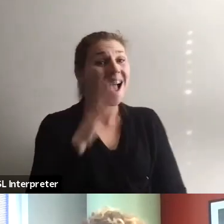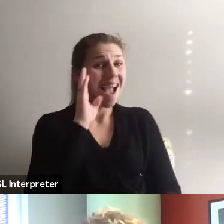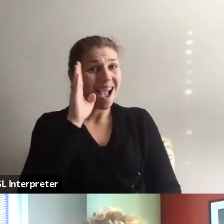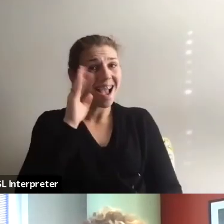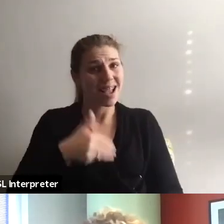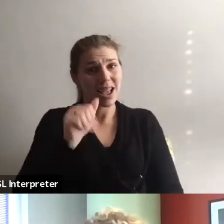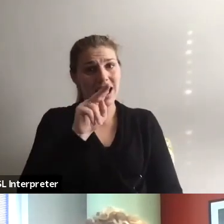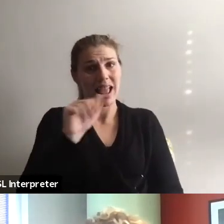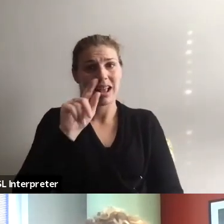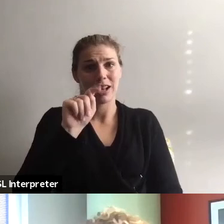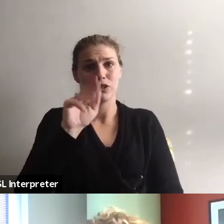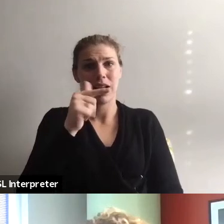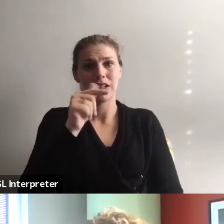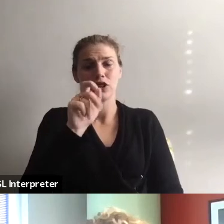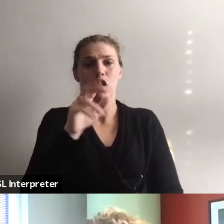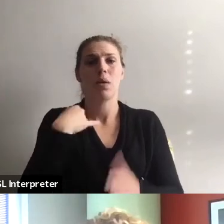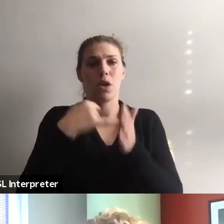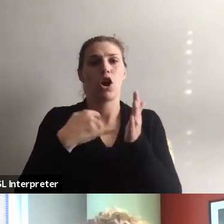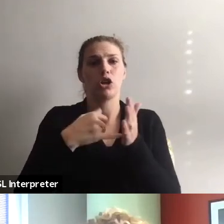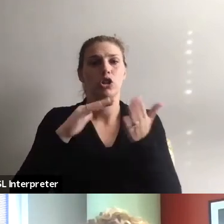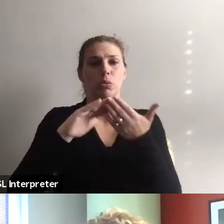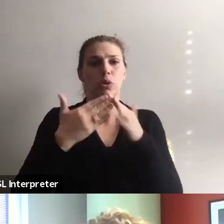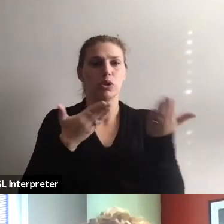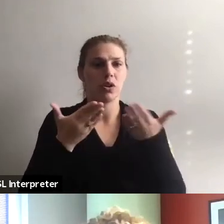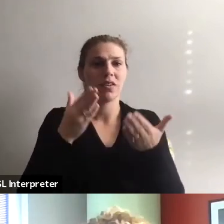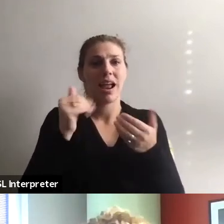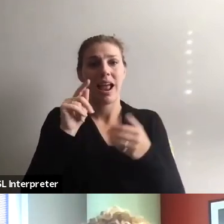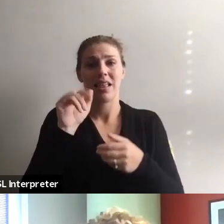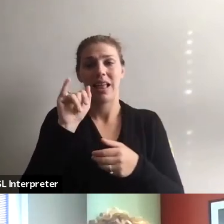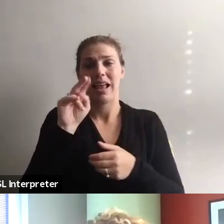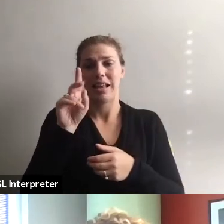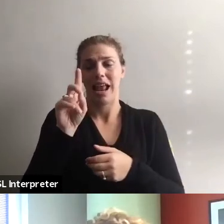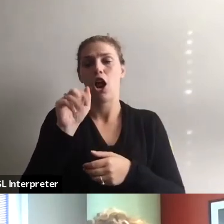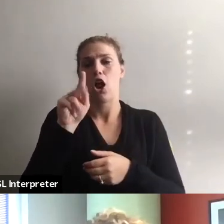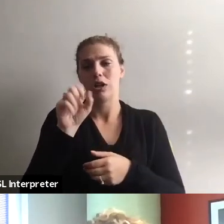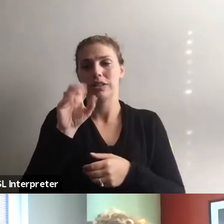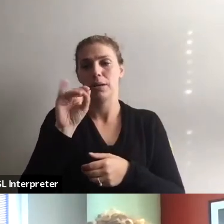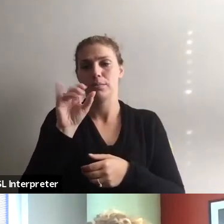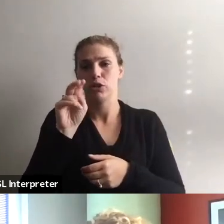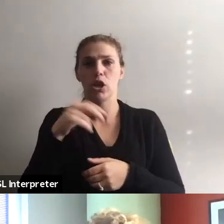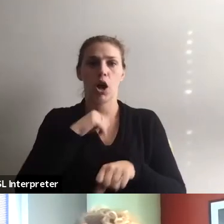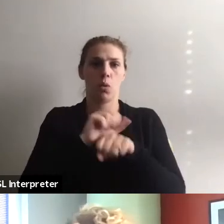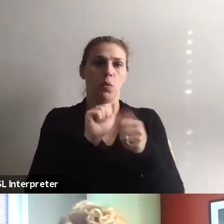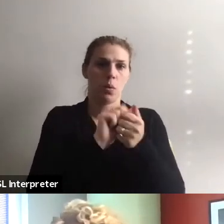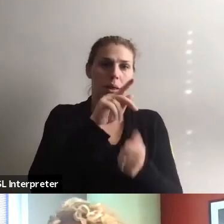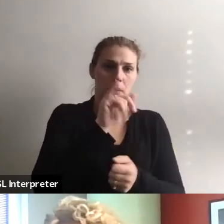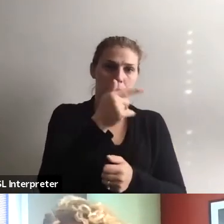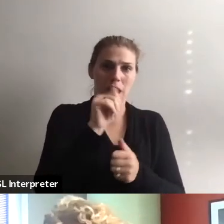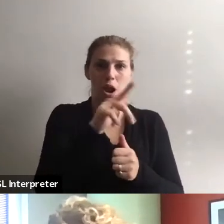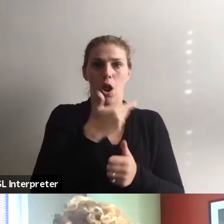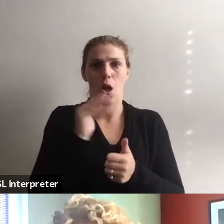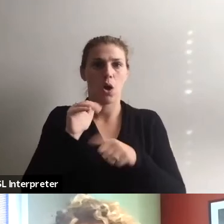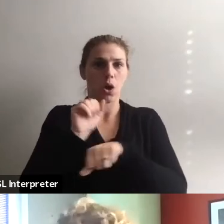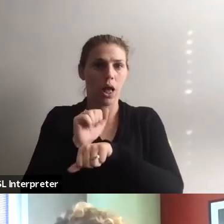I'm Anna Trageser. I'm the Artist and Community Services Manager at the Indiana Arts Commission. I get to work with Paige and all of our colleagues